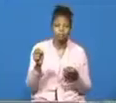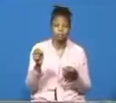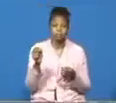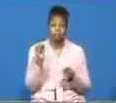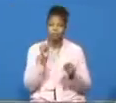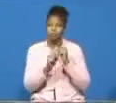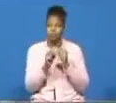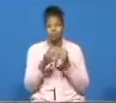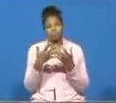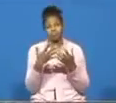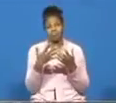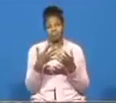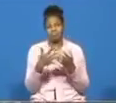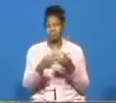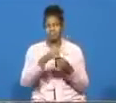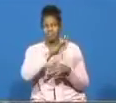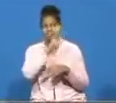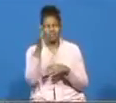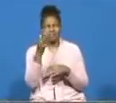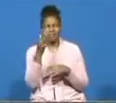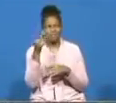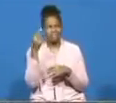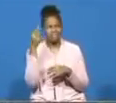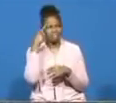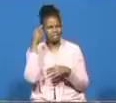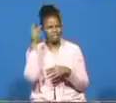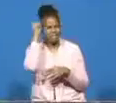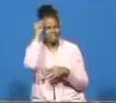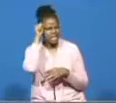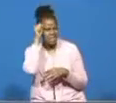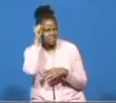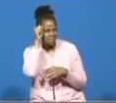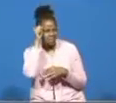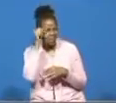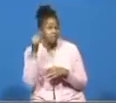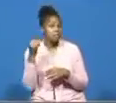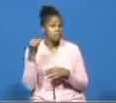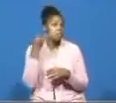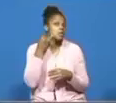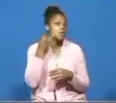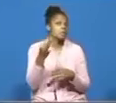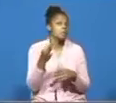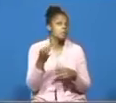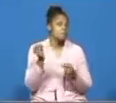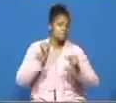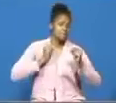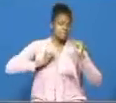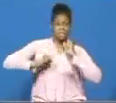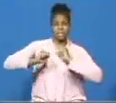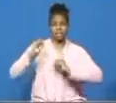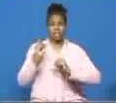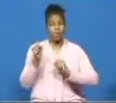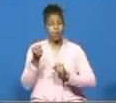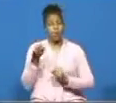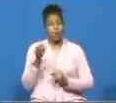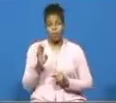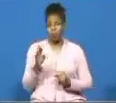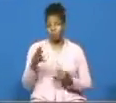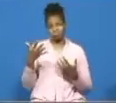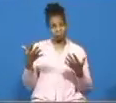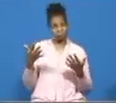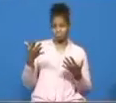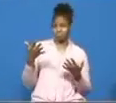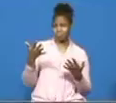didn't make sense and if you are a scientific and if there were people who are sophisticated brown